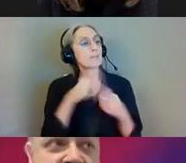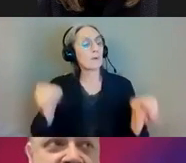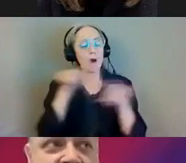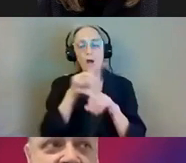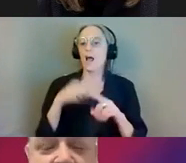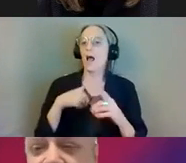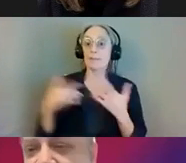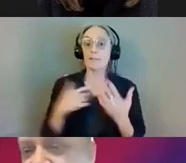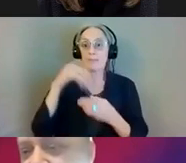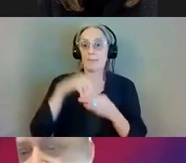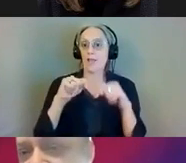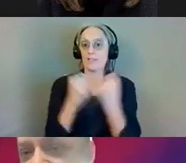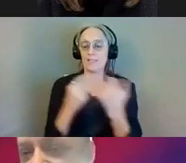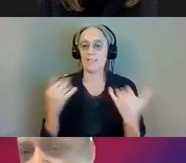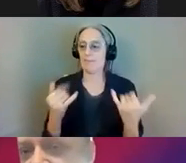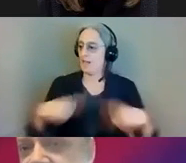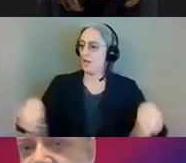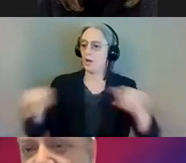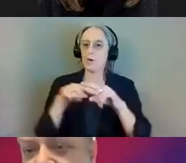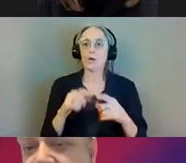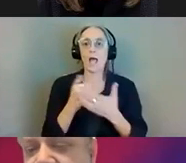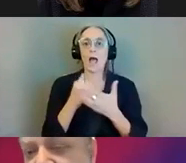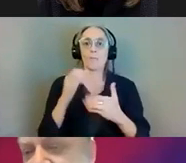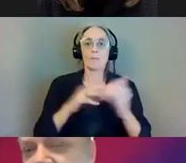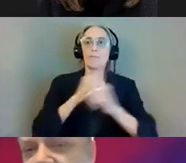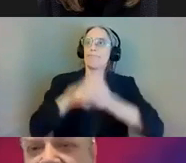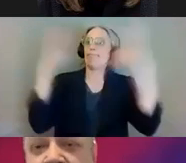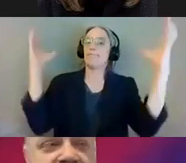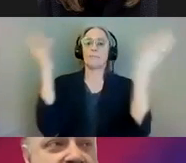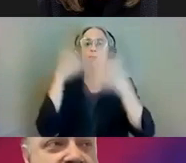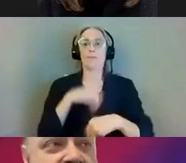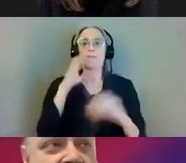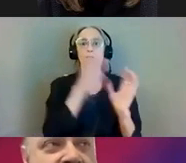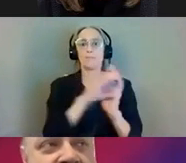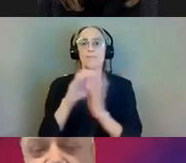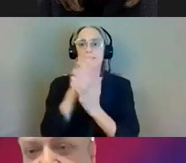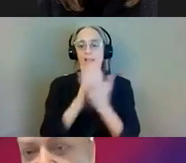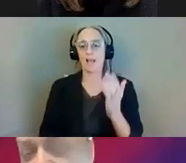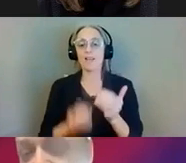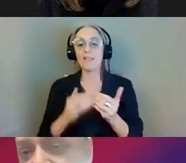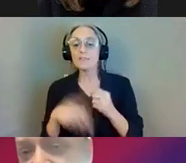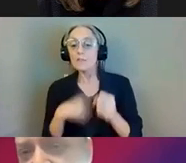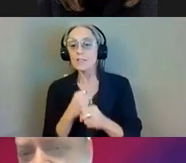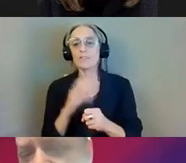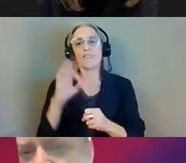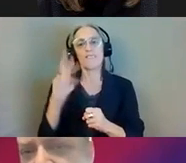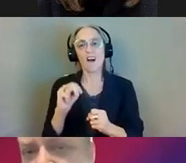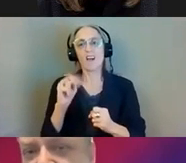that gets to help bring that vision you just saw to life. It's going to be a it's going to be a fun journey over the next couple of years here.